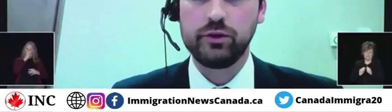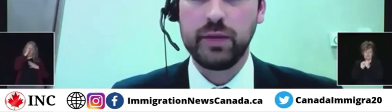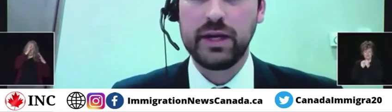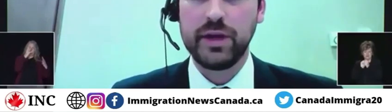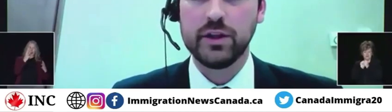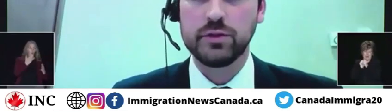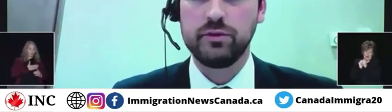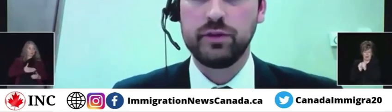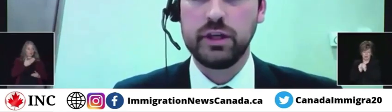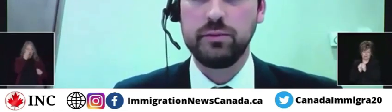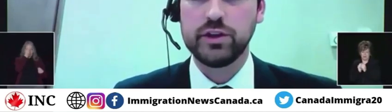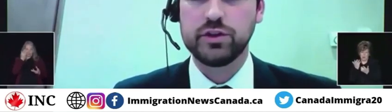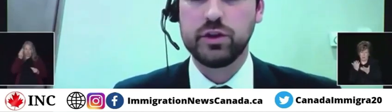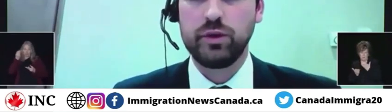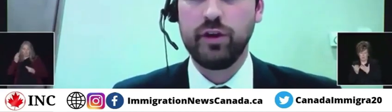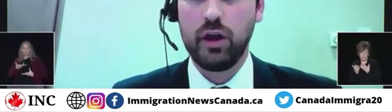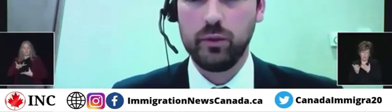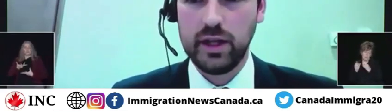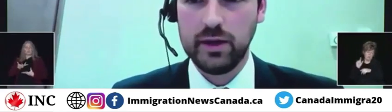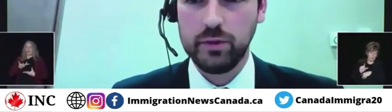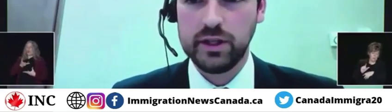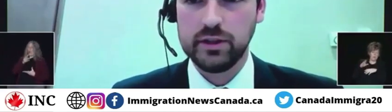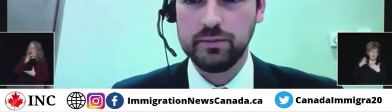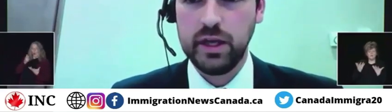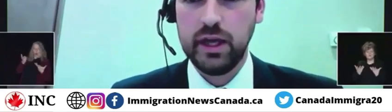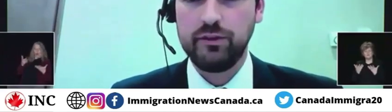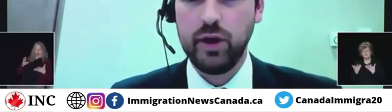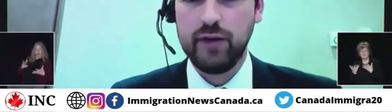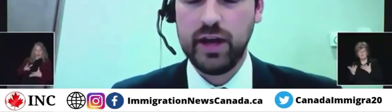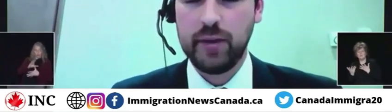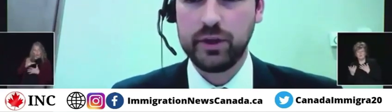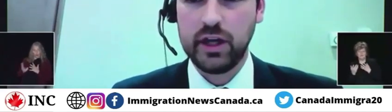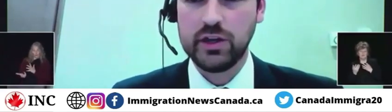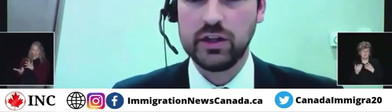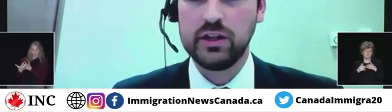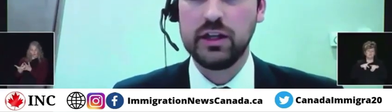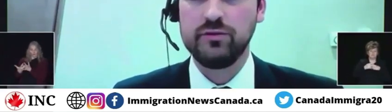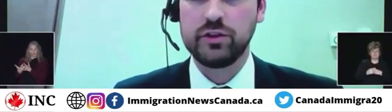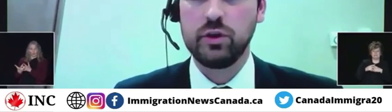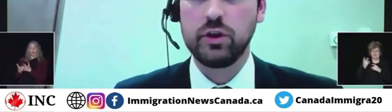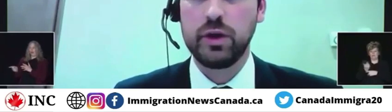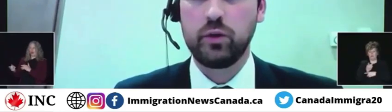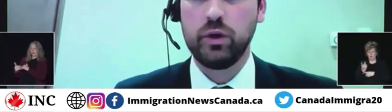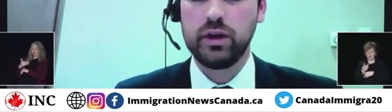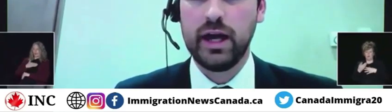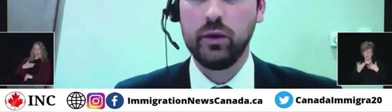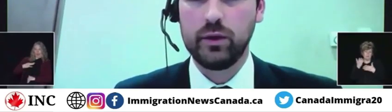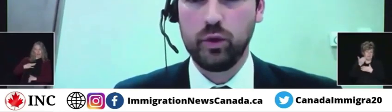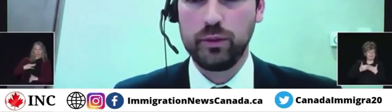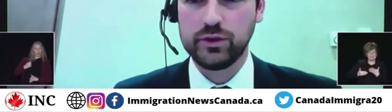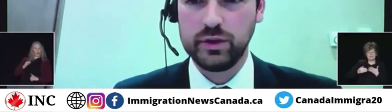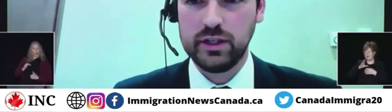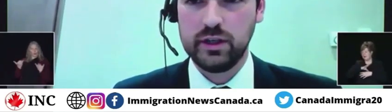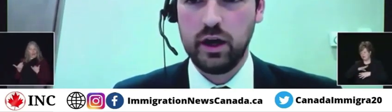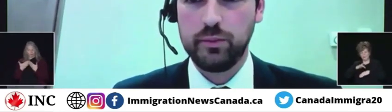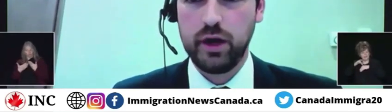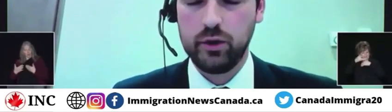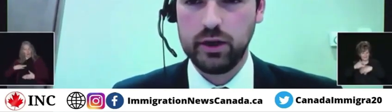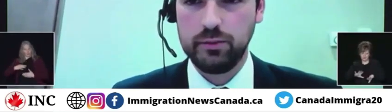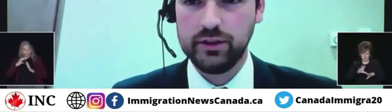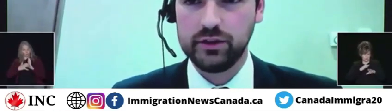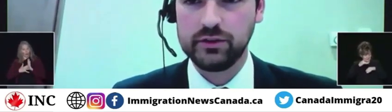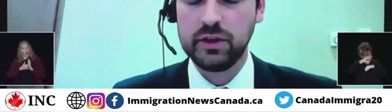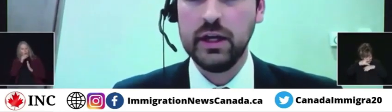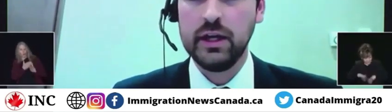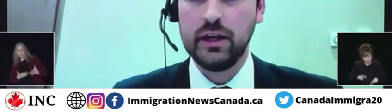for those who may be eligible for the measures that we've already implemented, if you have an application in the inventory or make one now, it will be treated on a